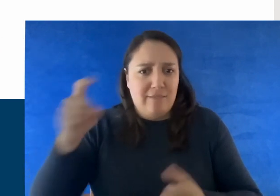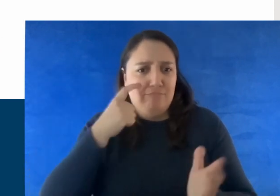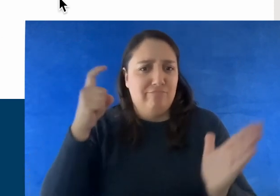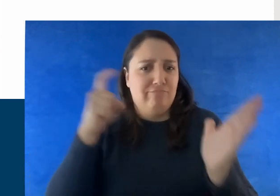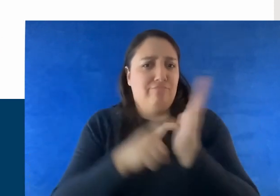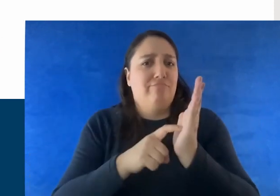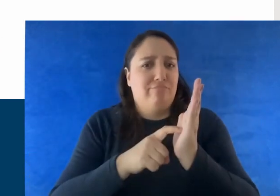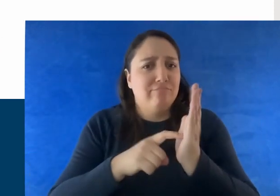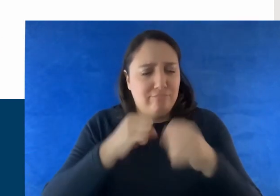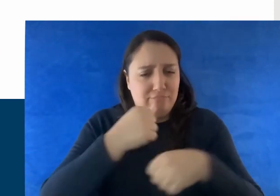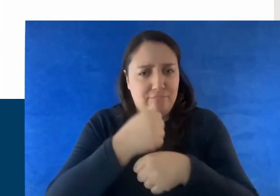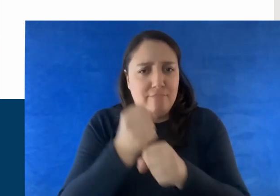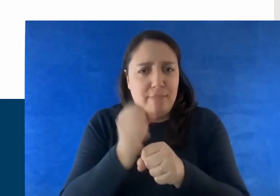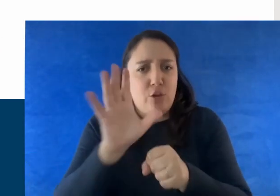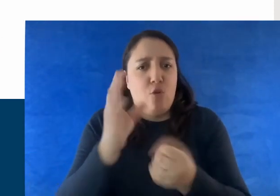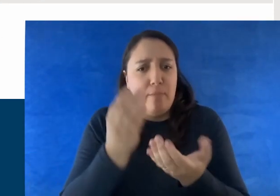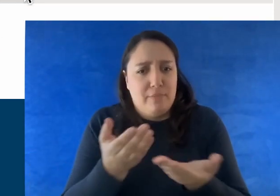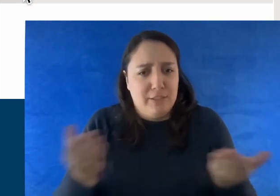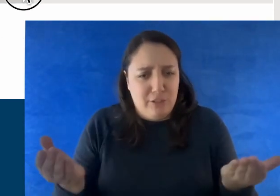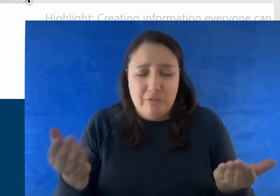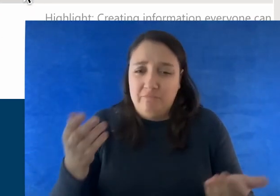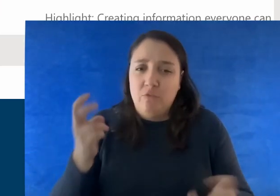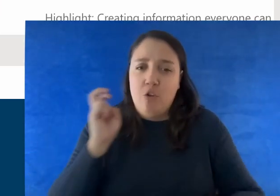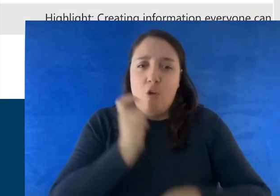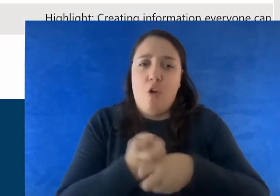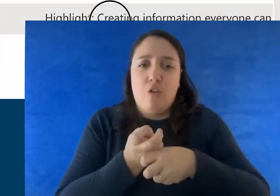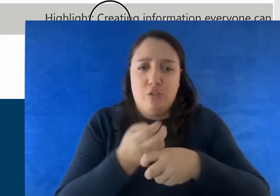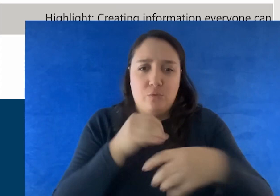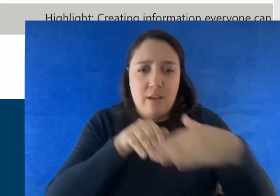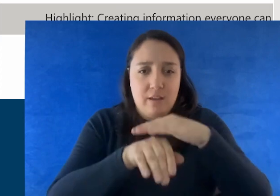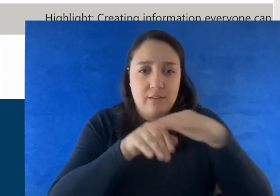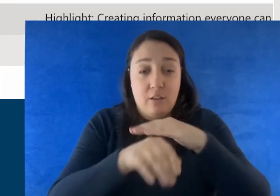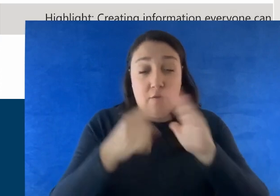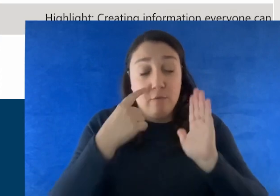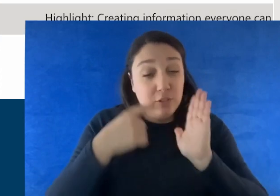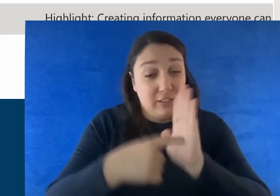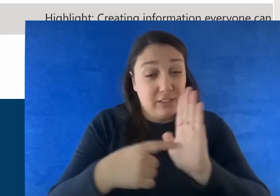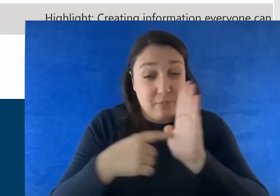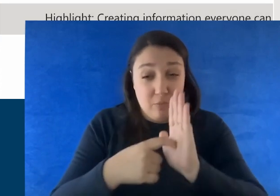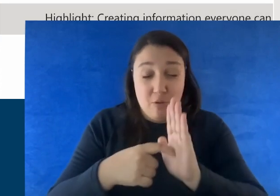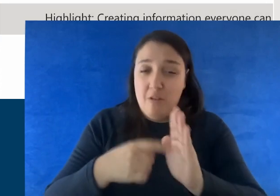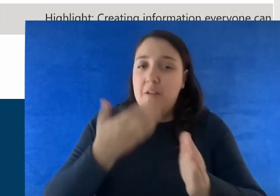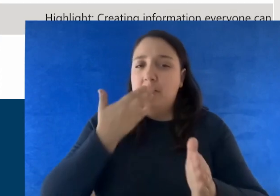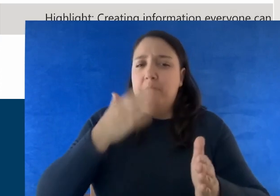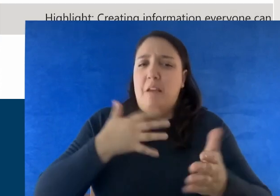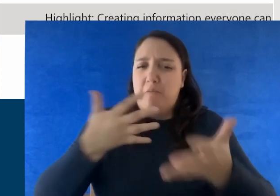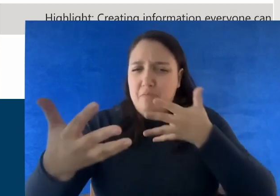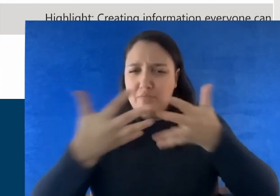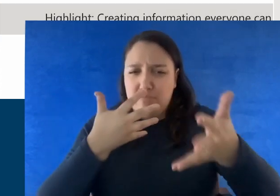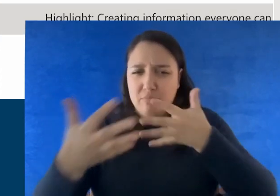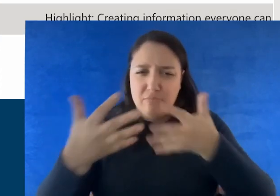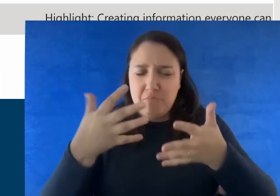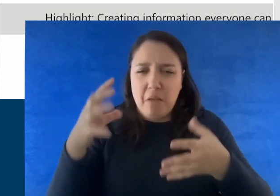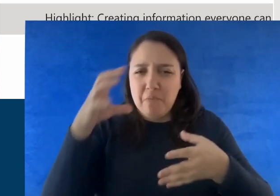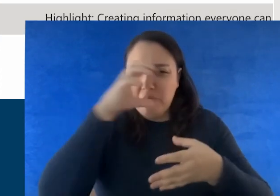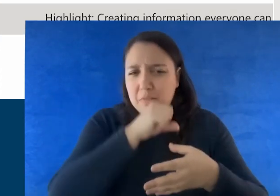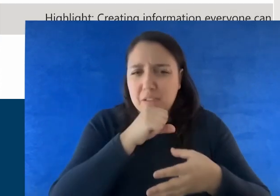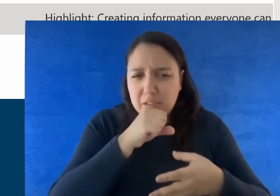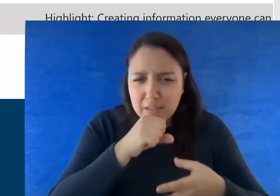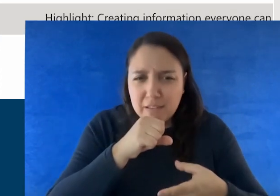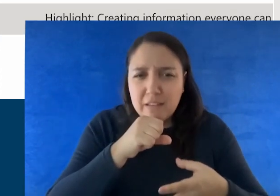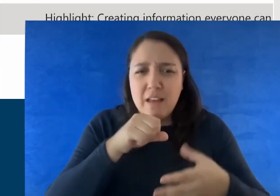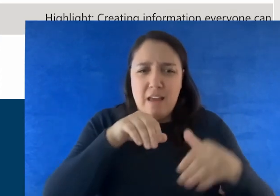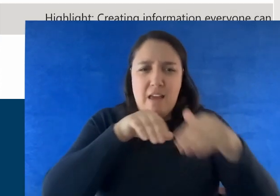to access. This includes problems such as poor contrast and missing text that describes an image, chart, or table.